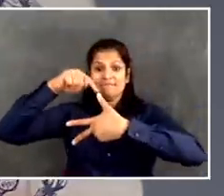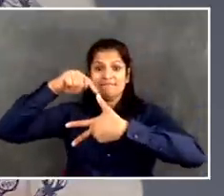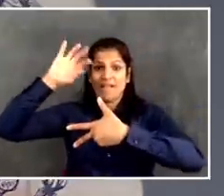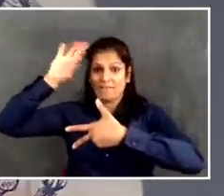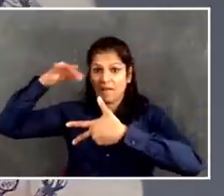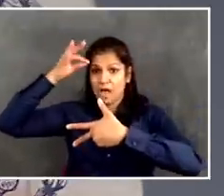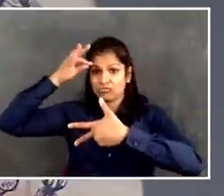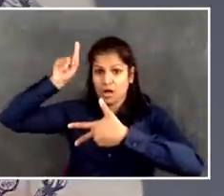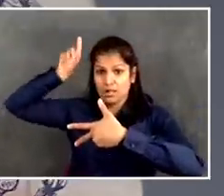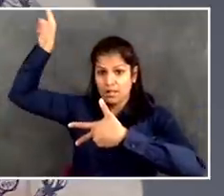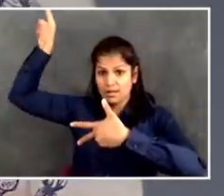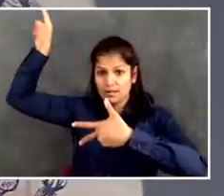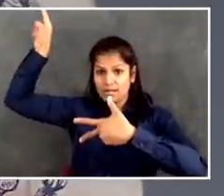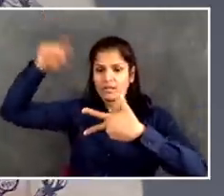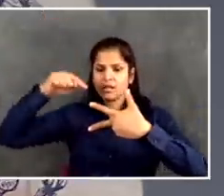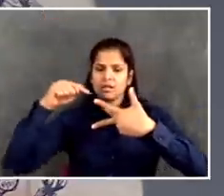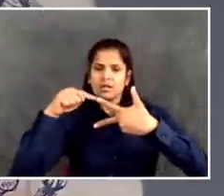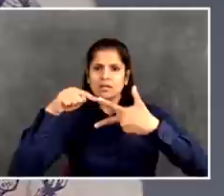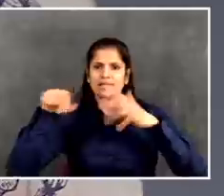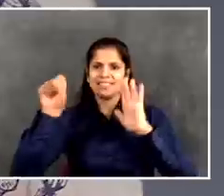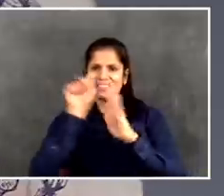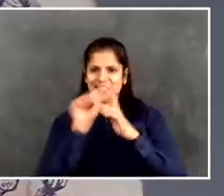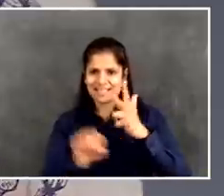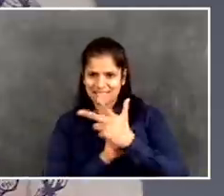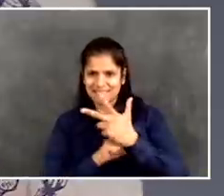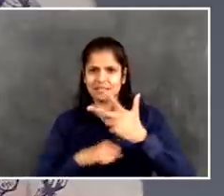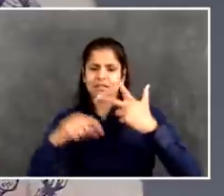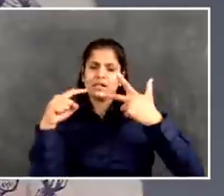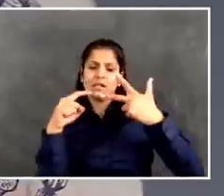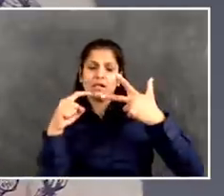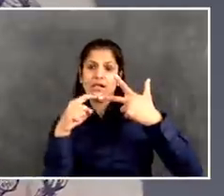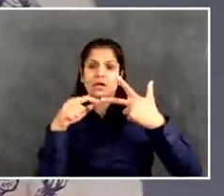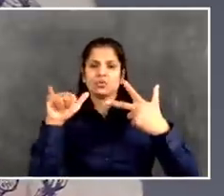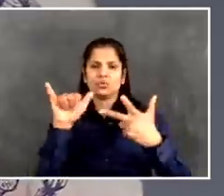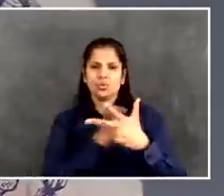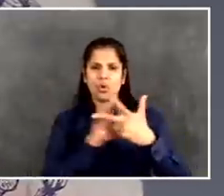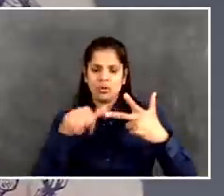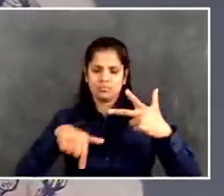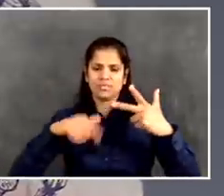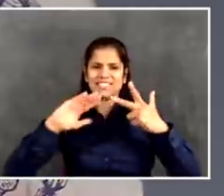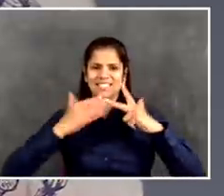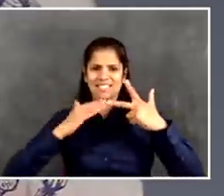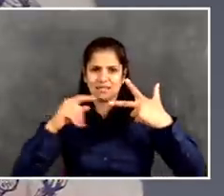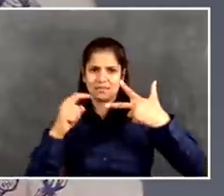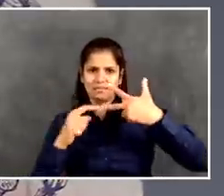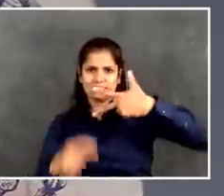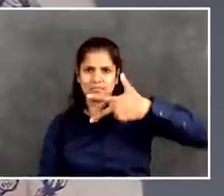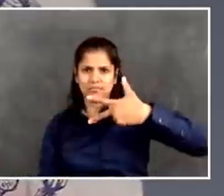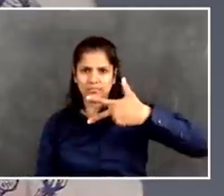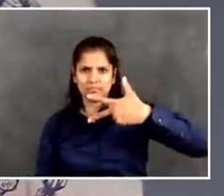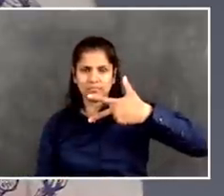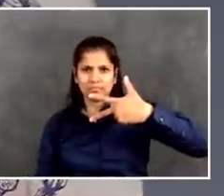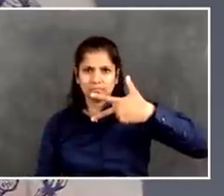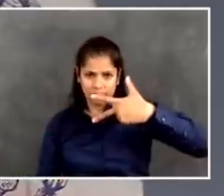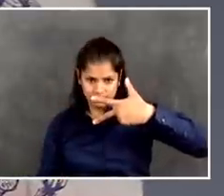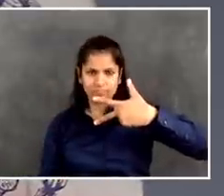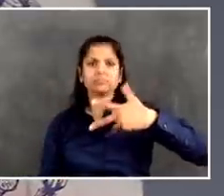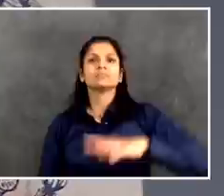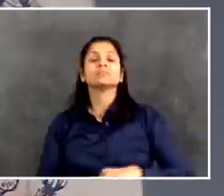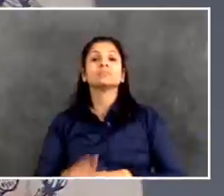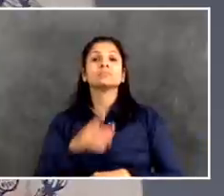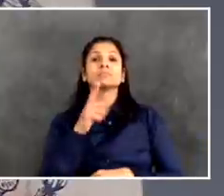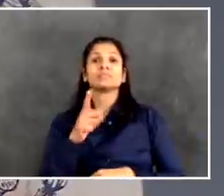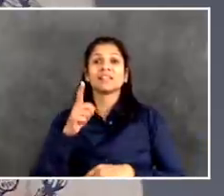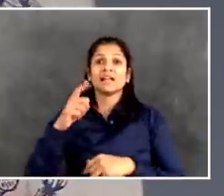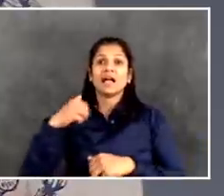crisis has been handled. But all that is to say, in the end, the city of New York and every city is going to keep their own